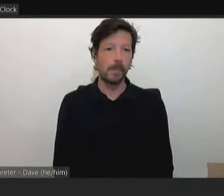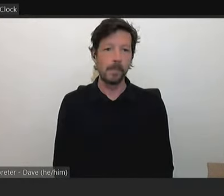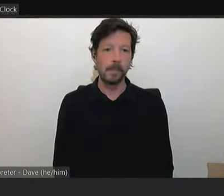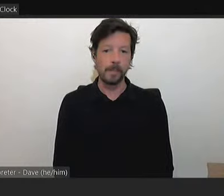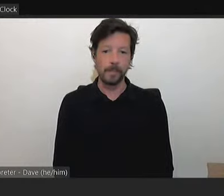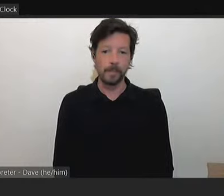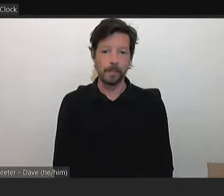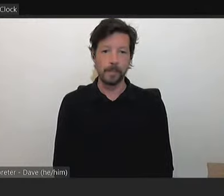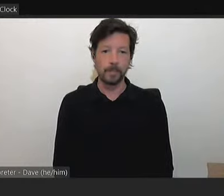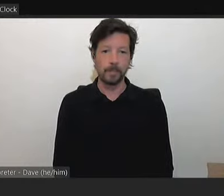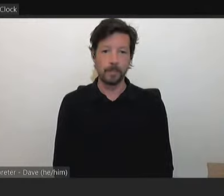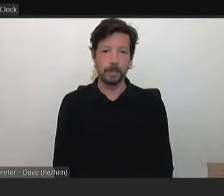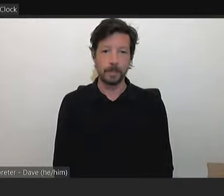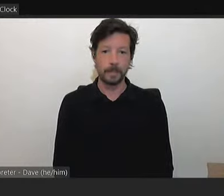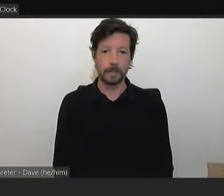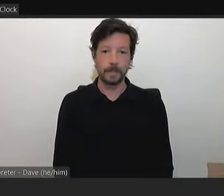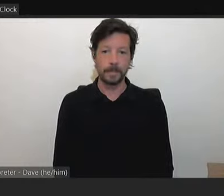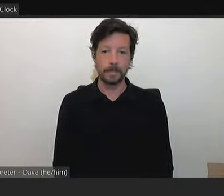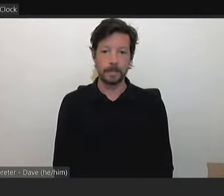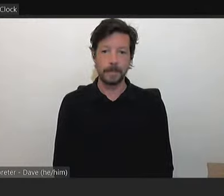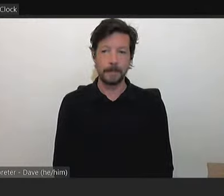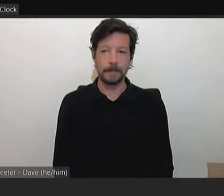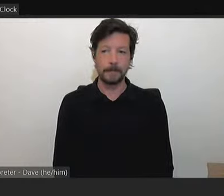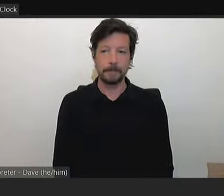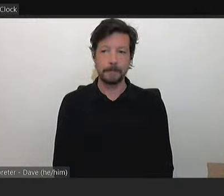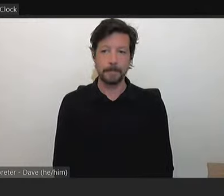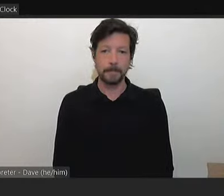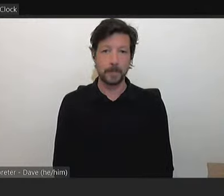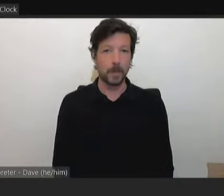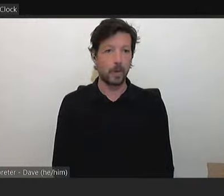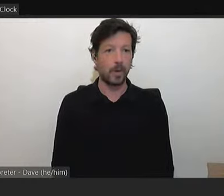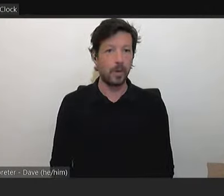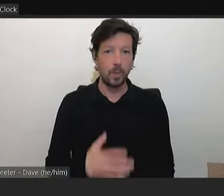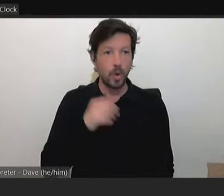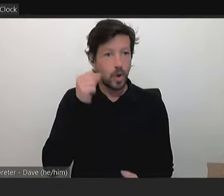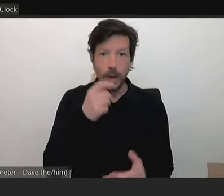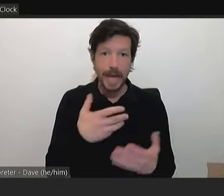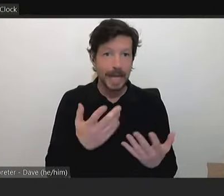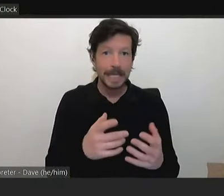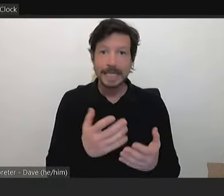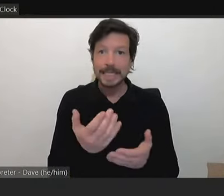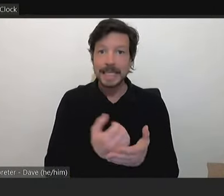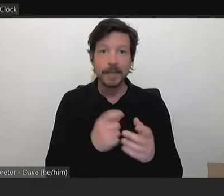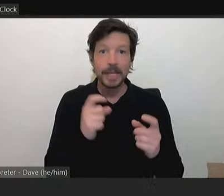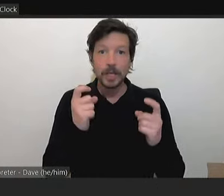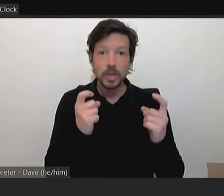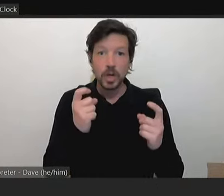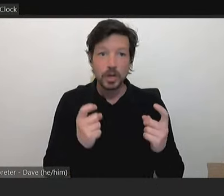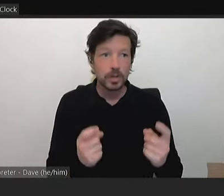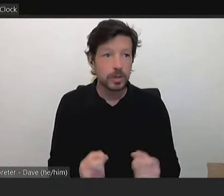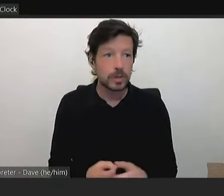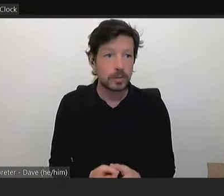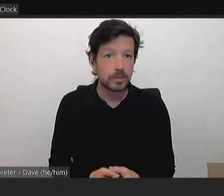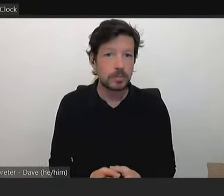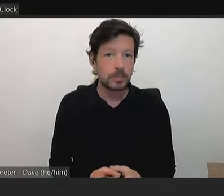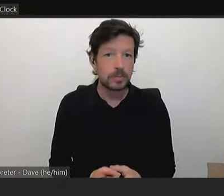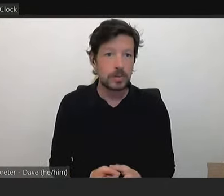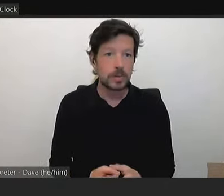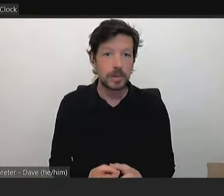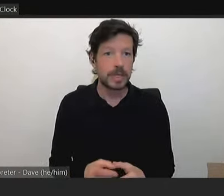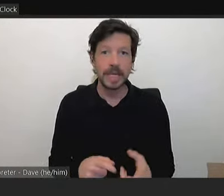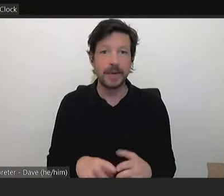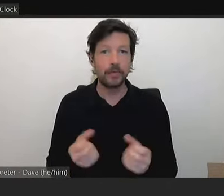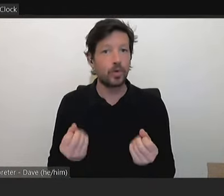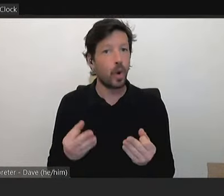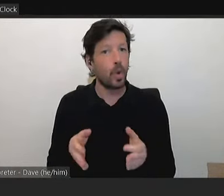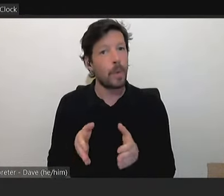So my question is, um, is there safety concerns at this point in time regarding not having a path there at